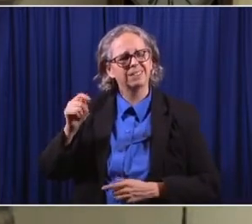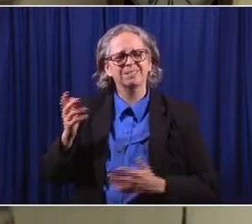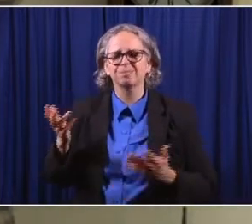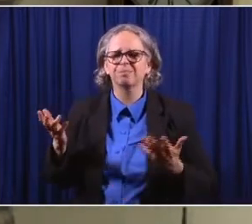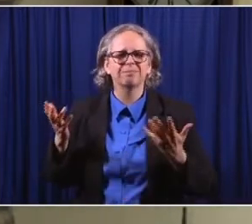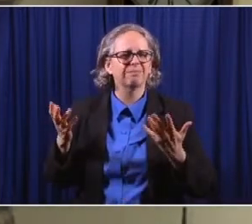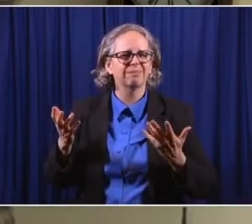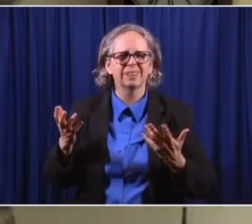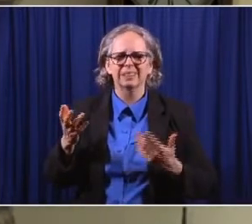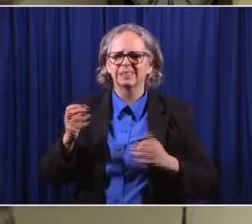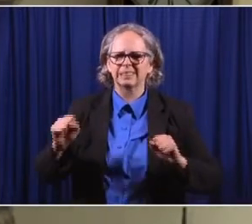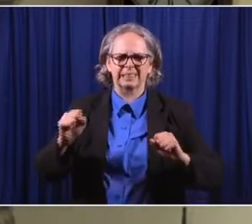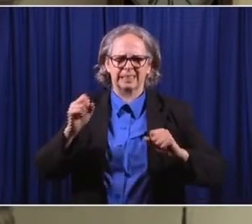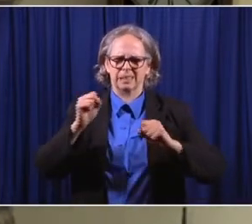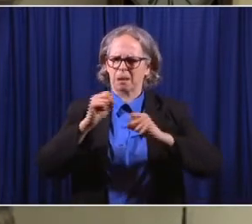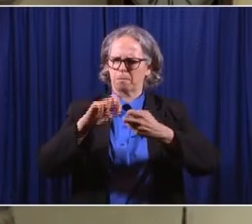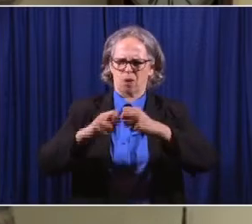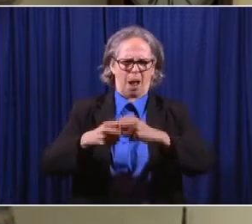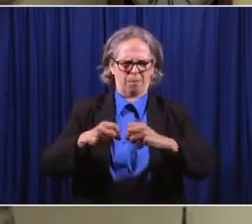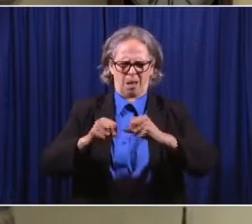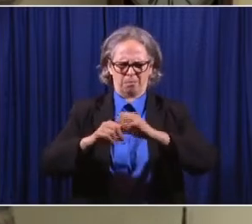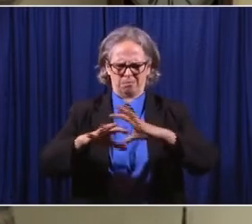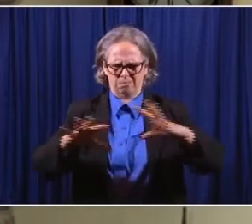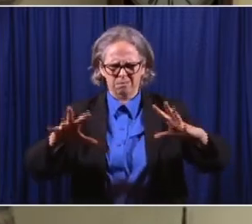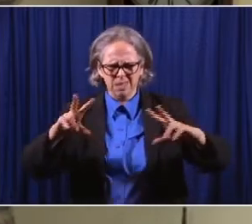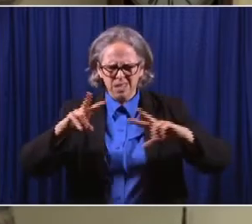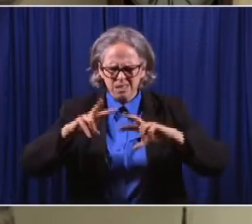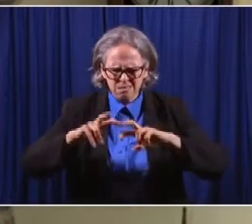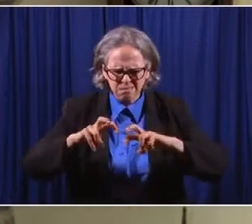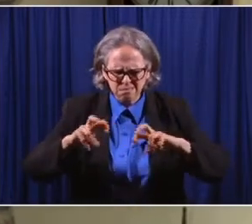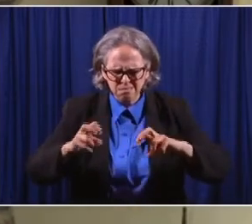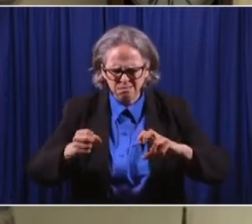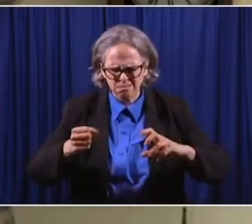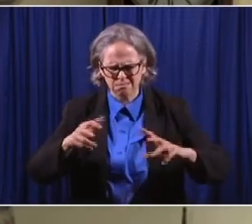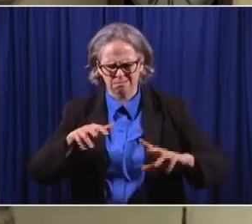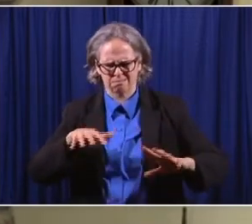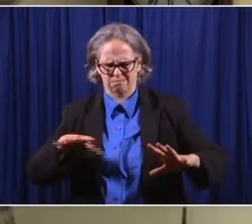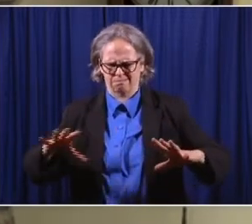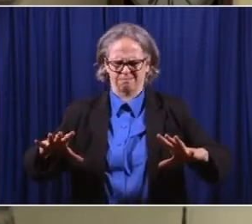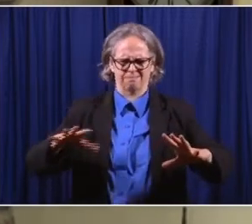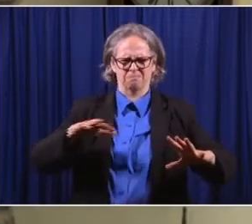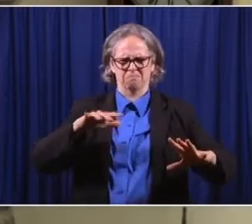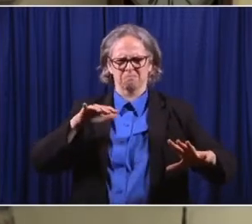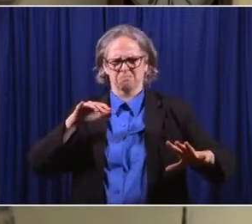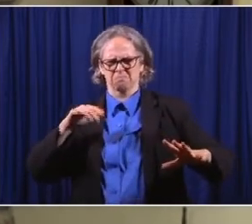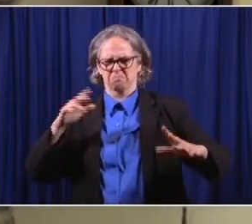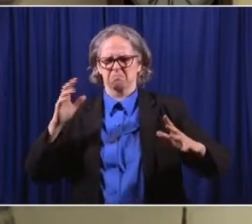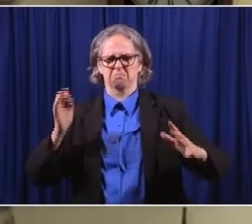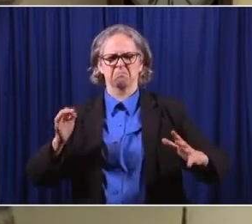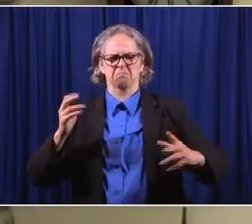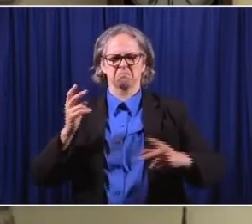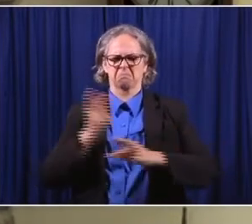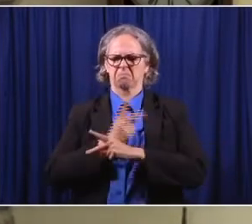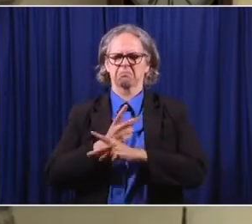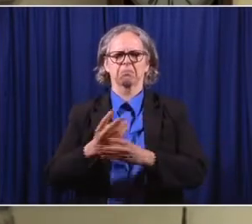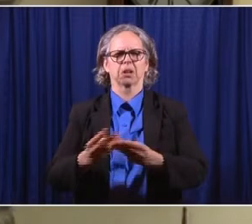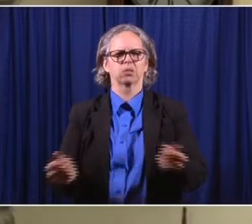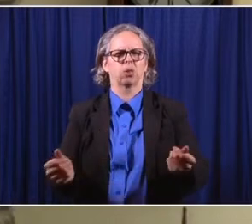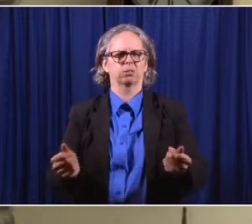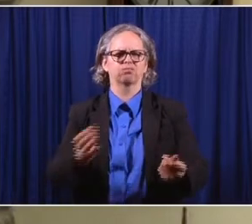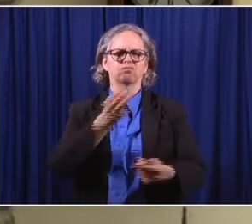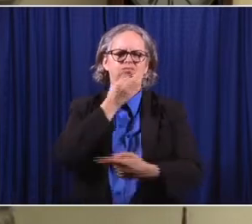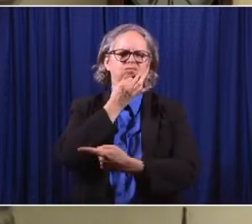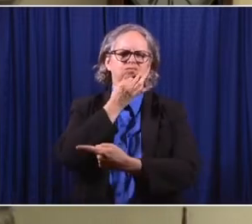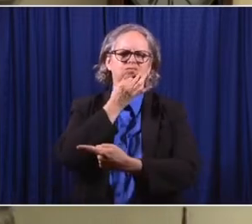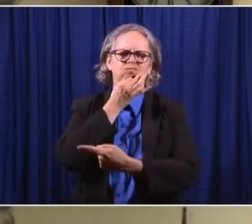big problems in the state, come up with big solutions, but he never forgot the individuals.